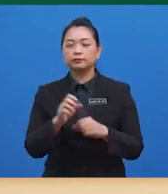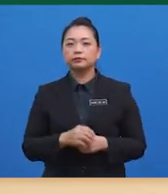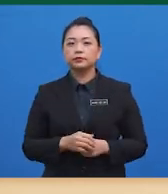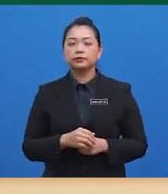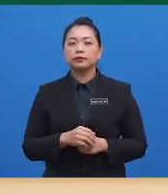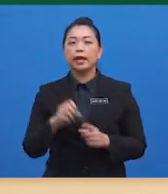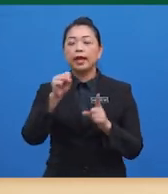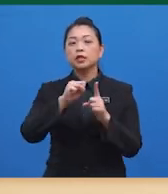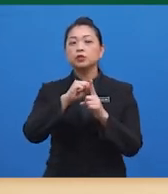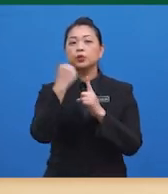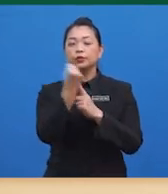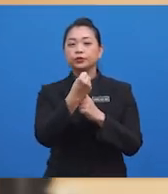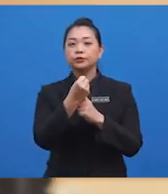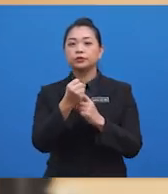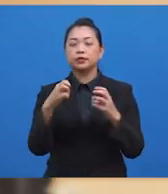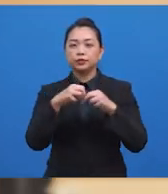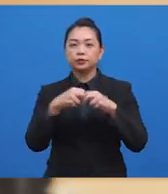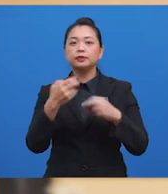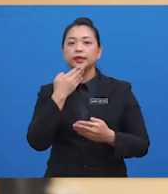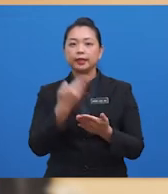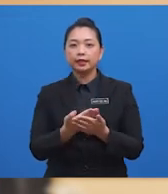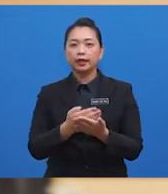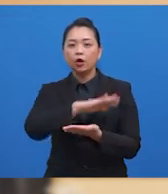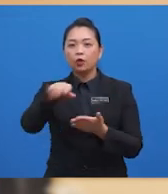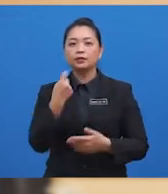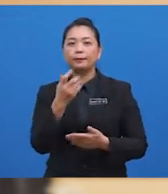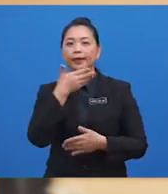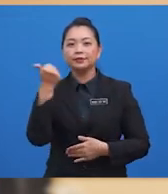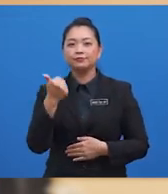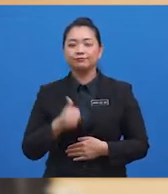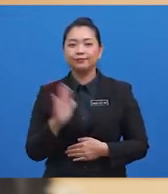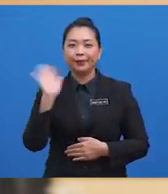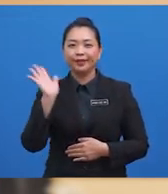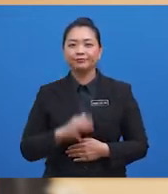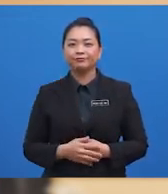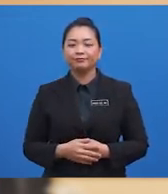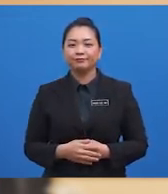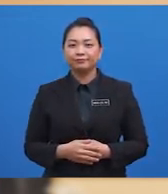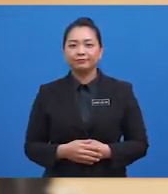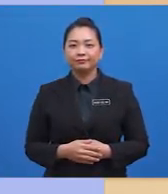social issue in Malaysia today. Thank you and all the best. Goodbye.